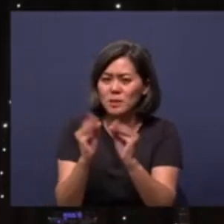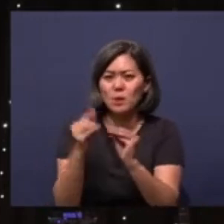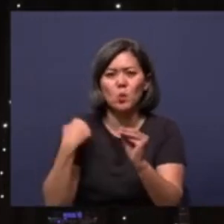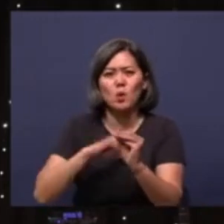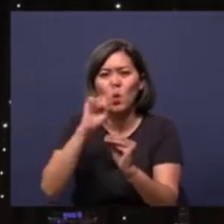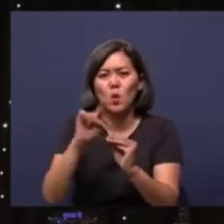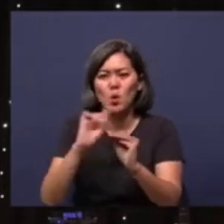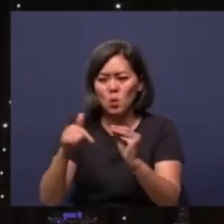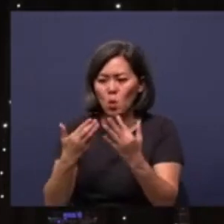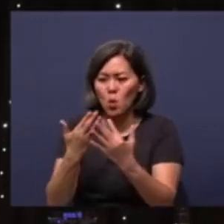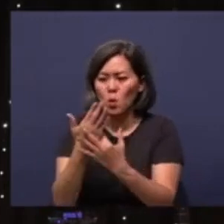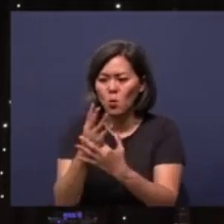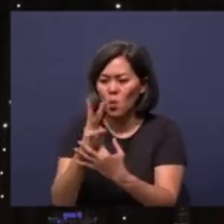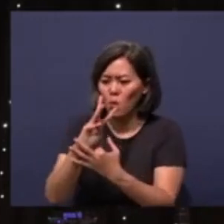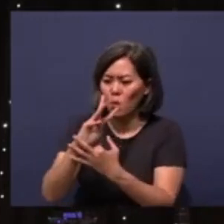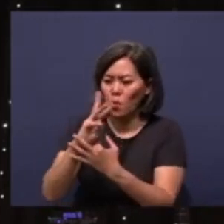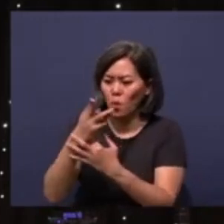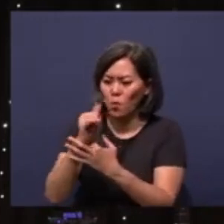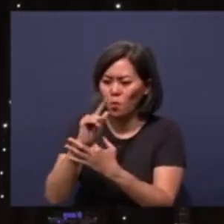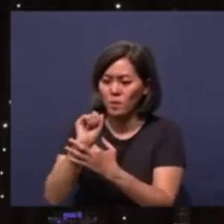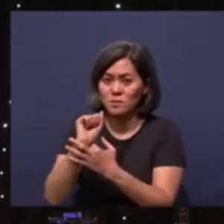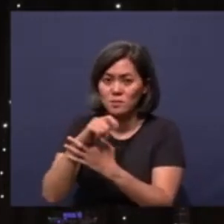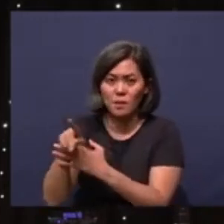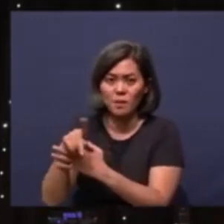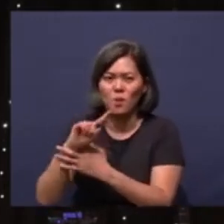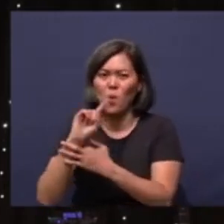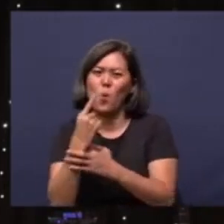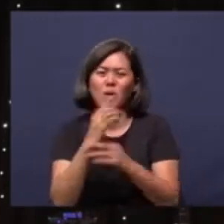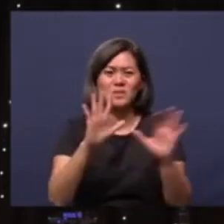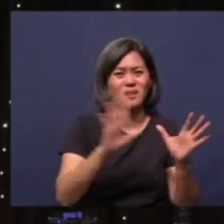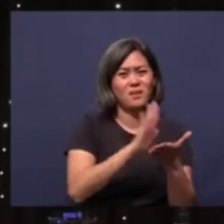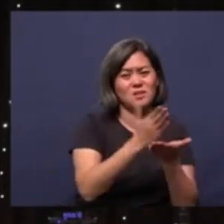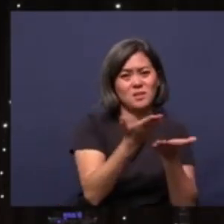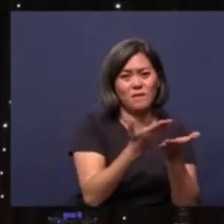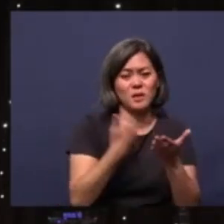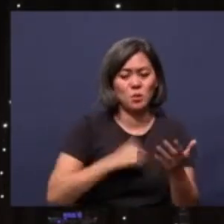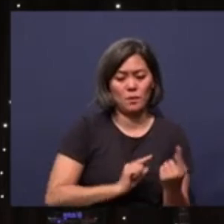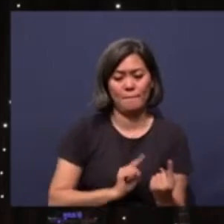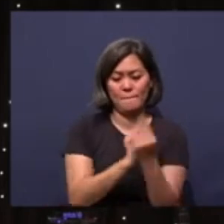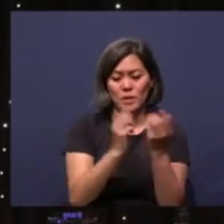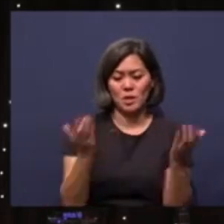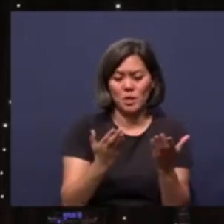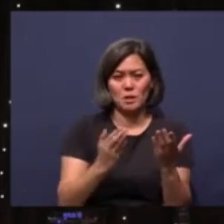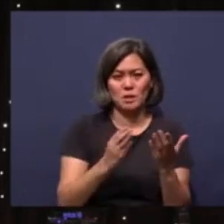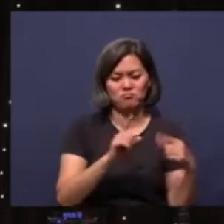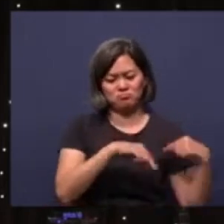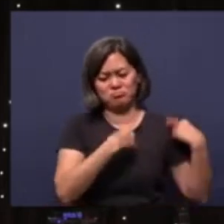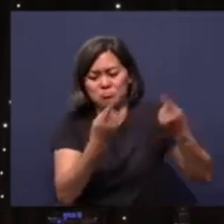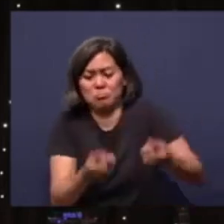WhatsApp only. Otherwise, only Sunday service we meet here all this while.